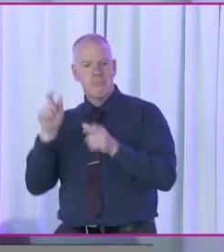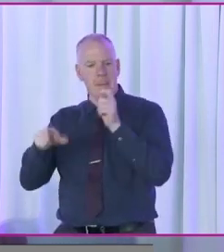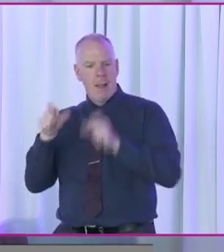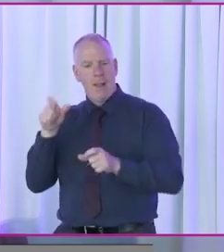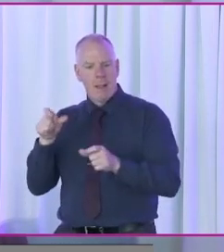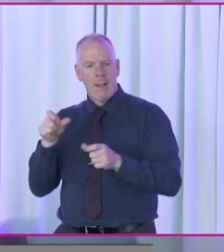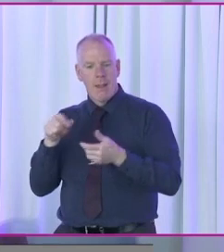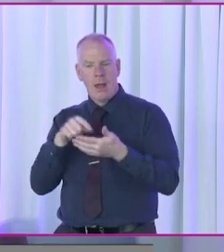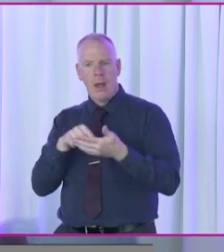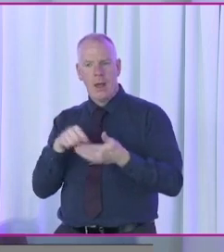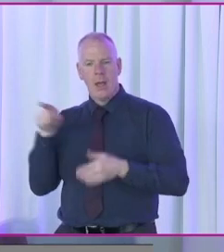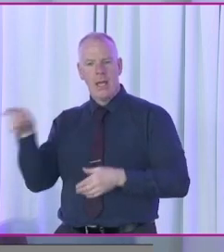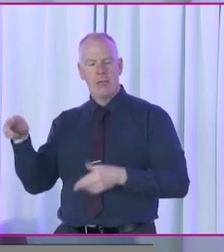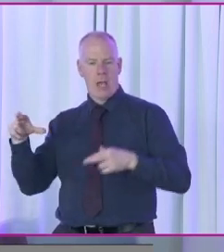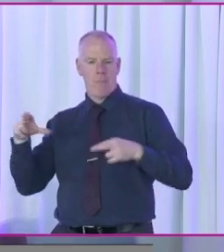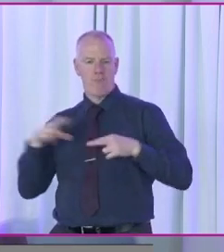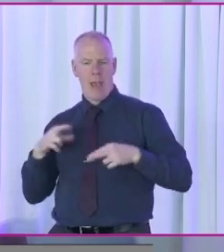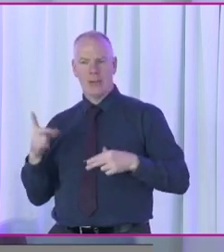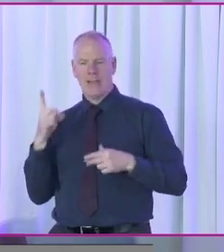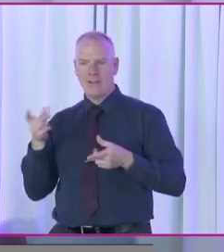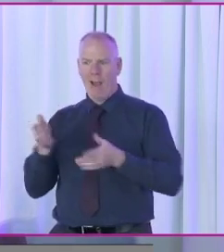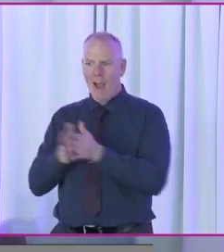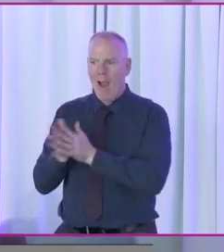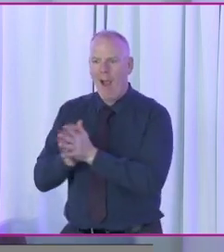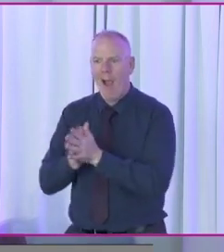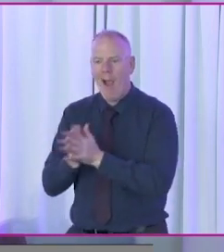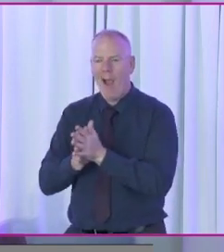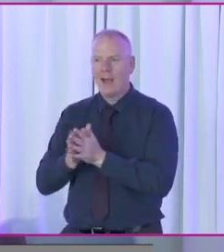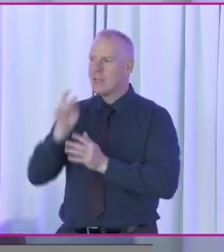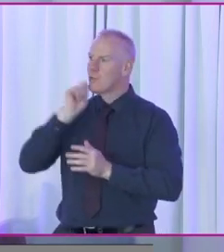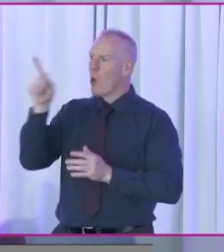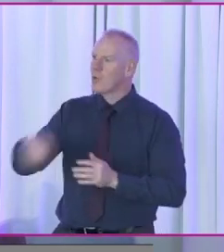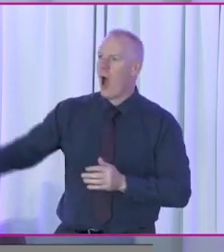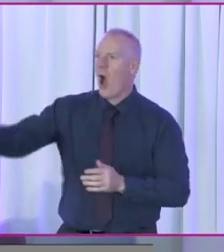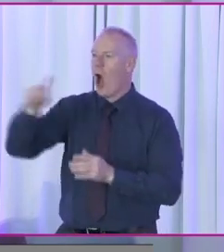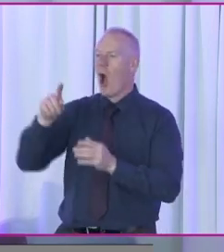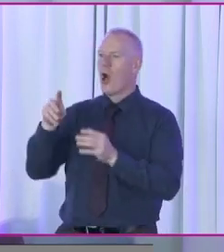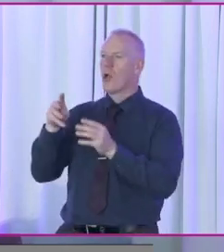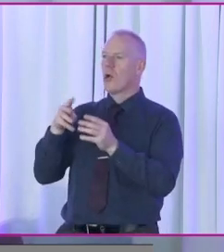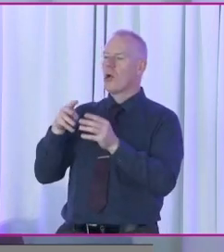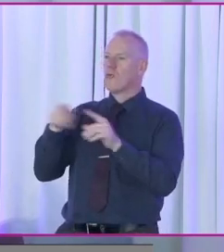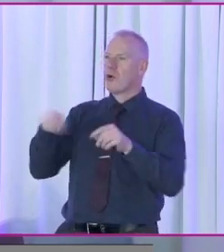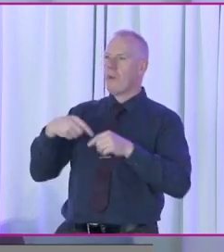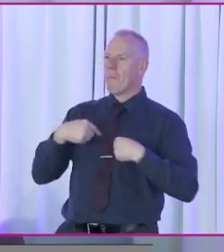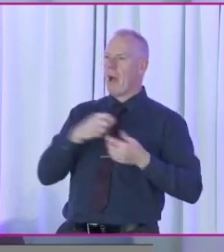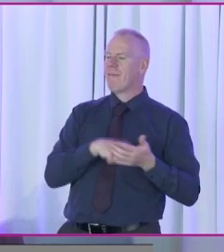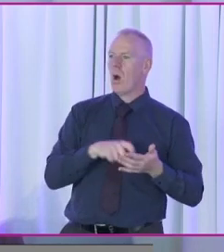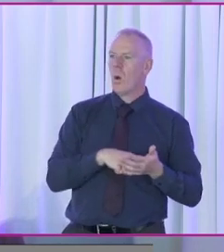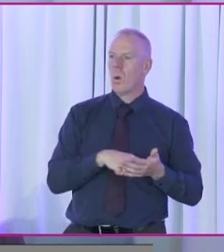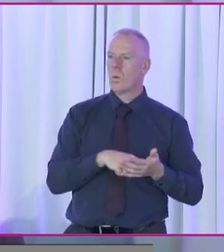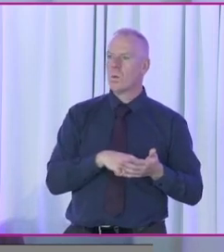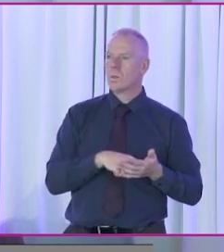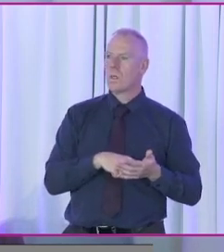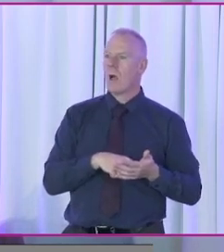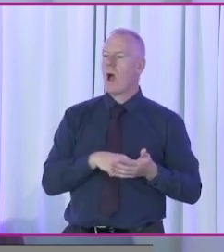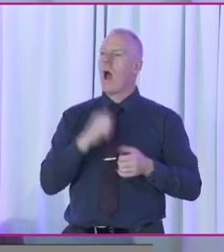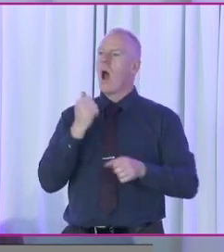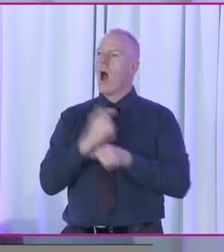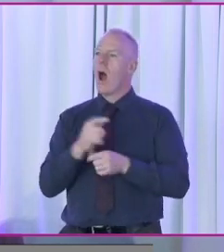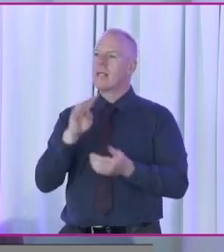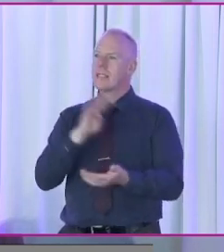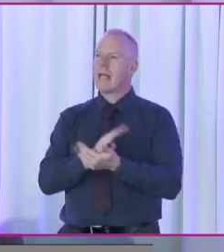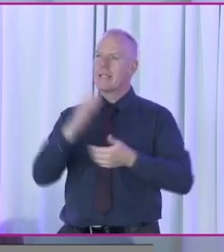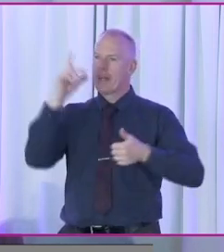he was so proud of what he did, so enthusiastic, that he let the entire room know exactly how I voted. He called out all 19,